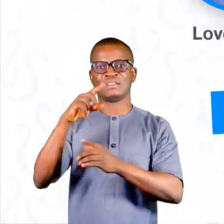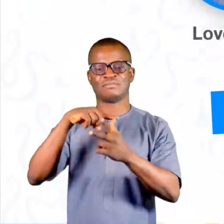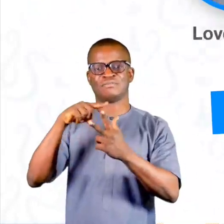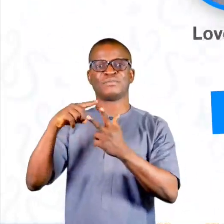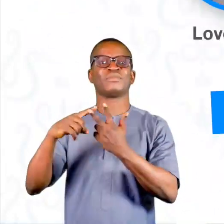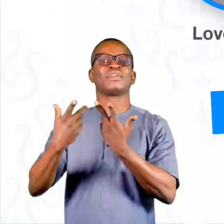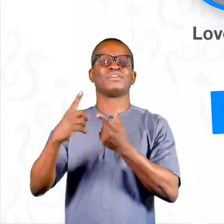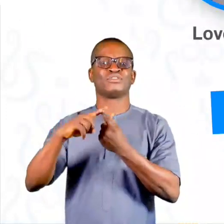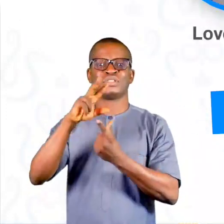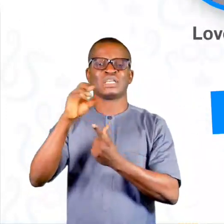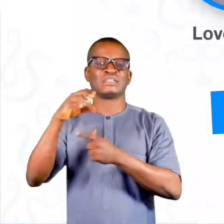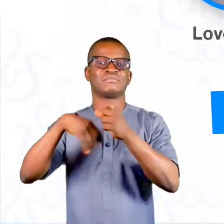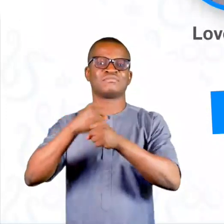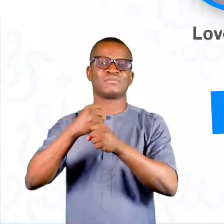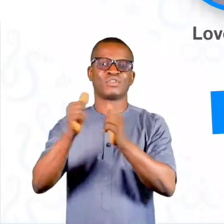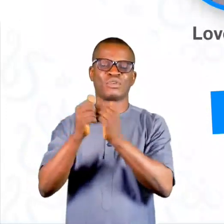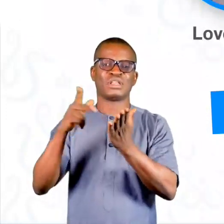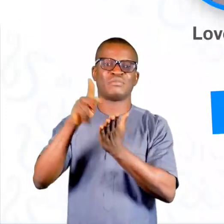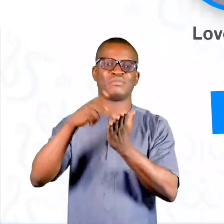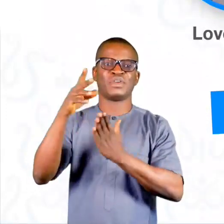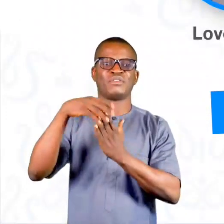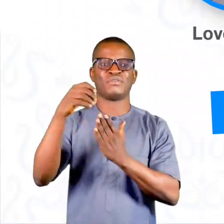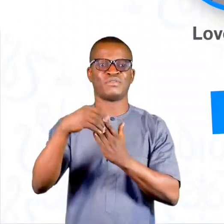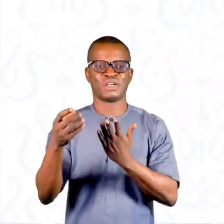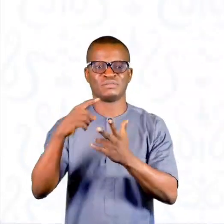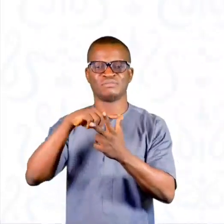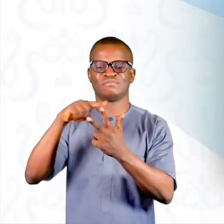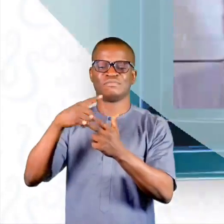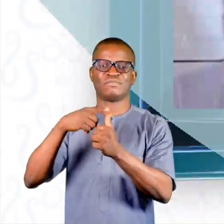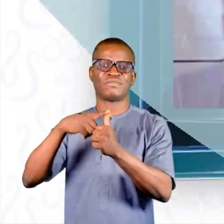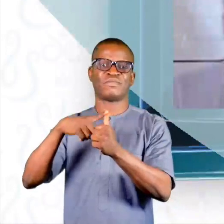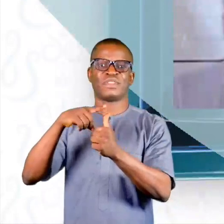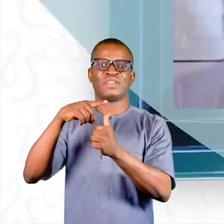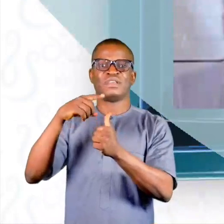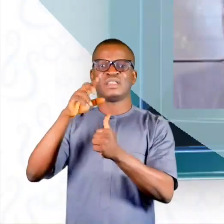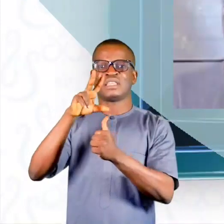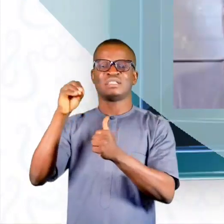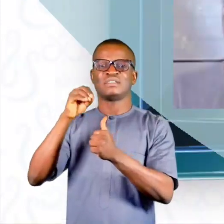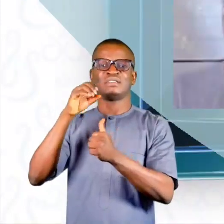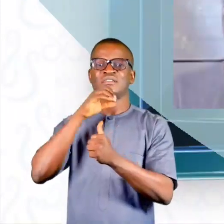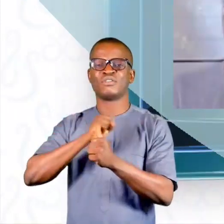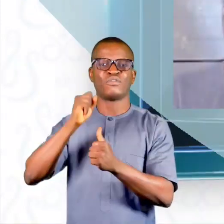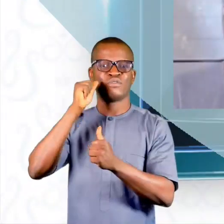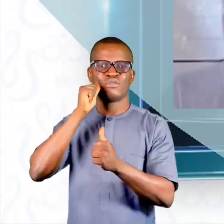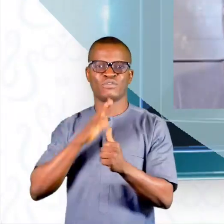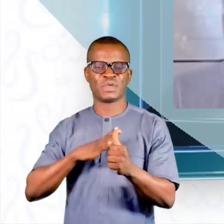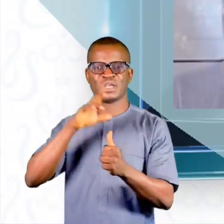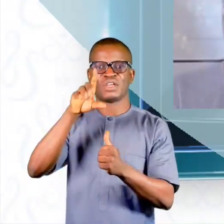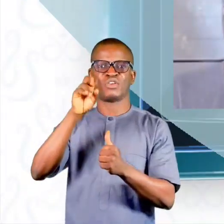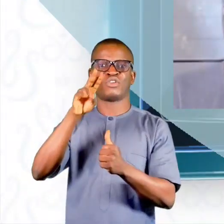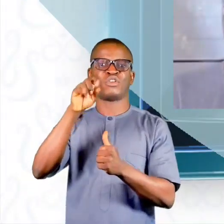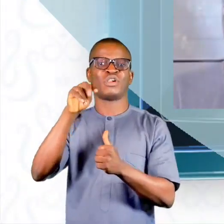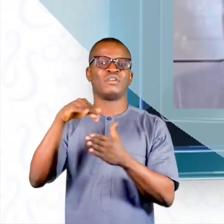three convicts to 30-month imprisonment without option of fine. The first convict, a 30-year-old female, Loveth